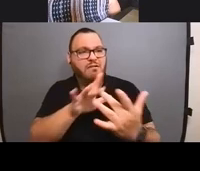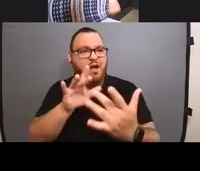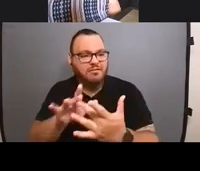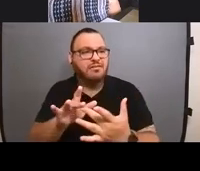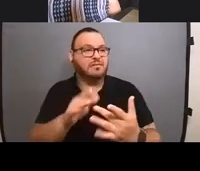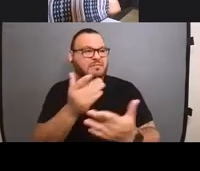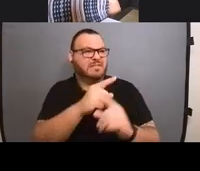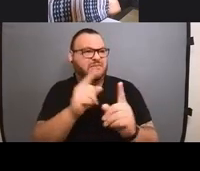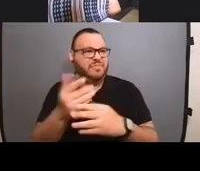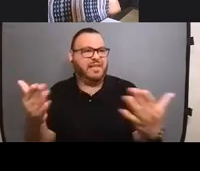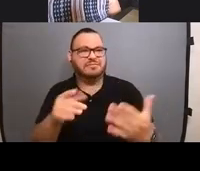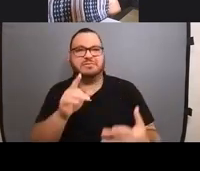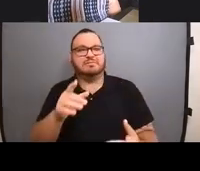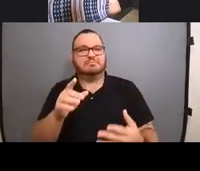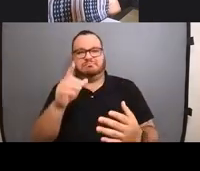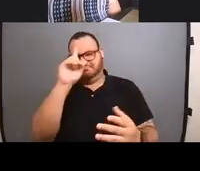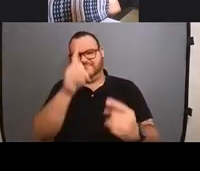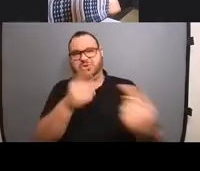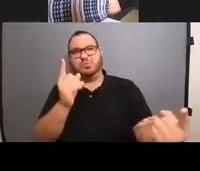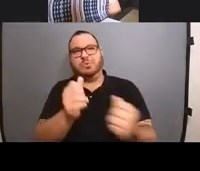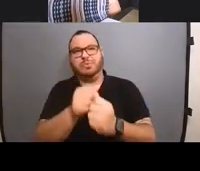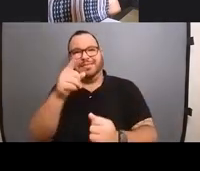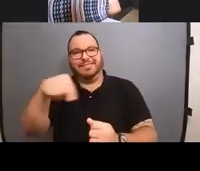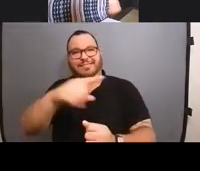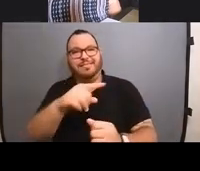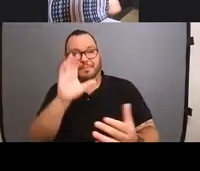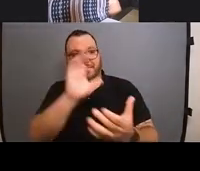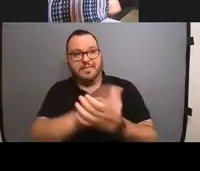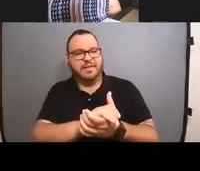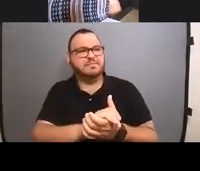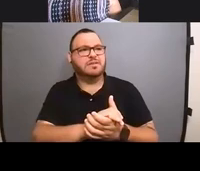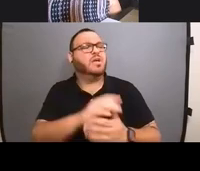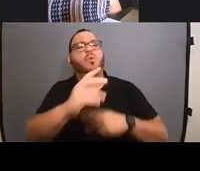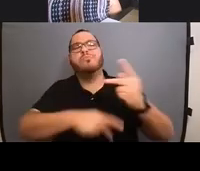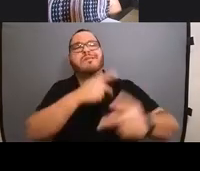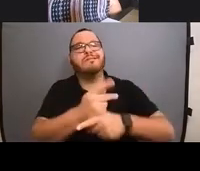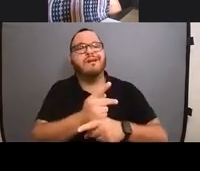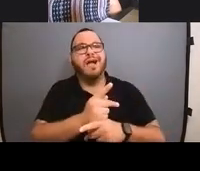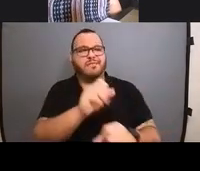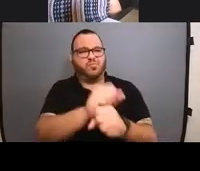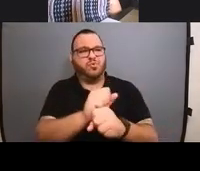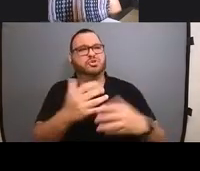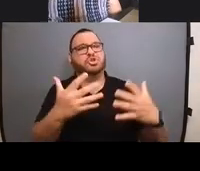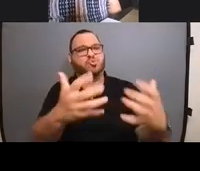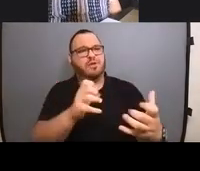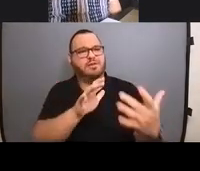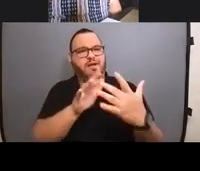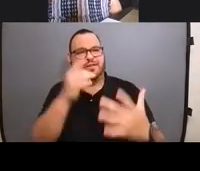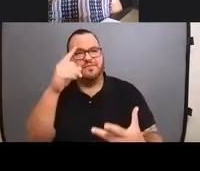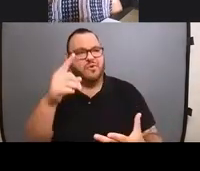that sucks, what are the types of pieces you particularly want to be commissioned for or really appreciate drawing?